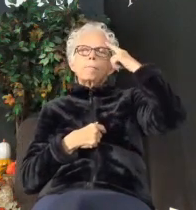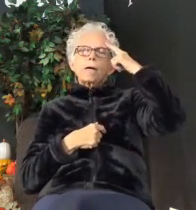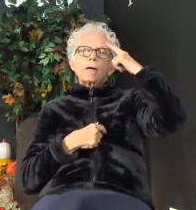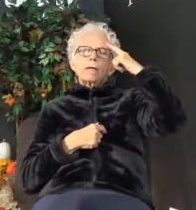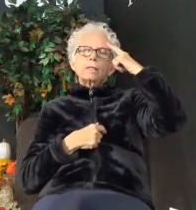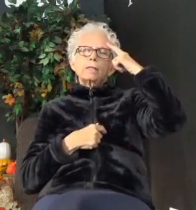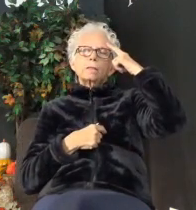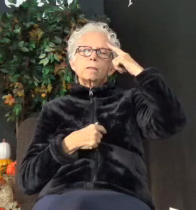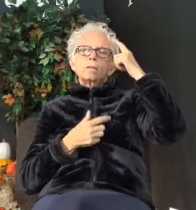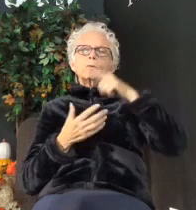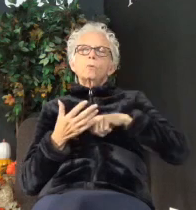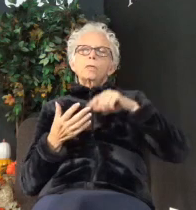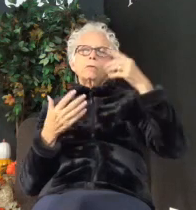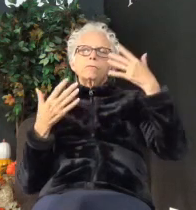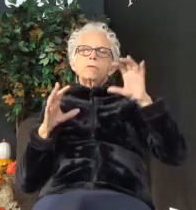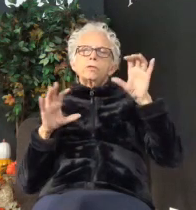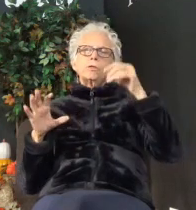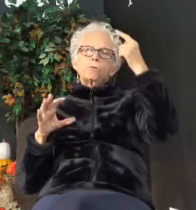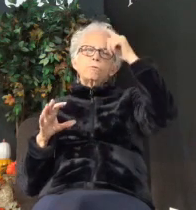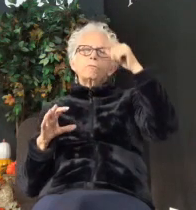what you have done for us.